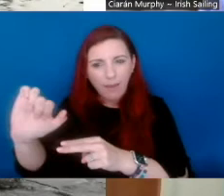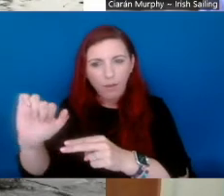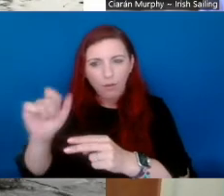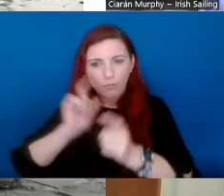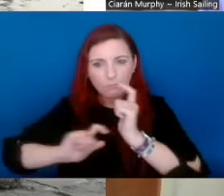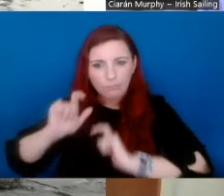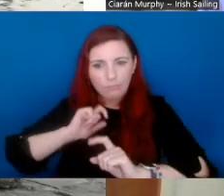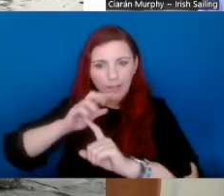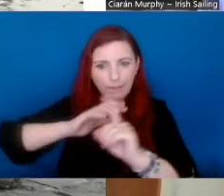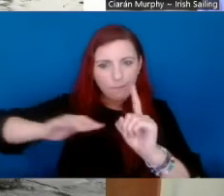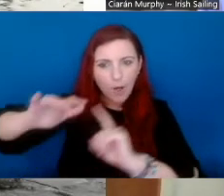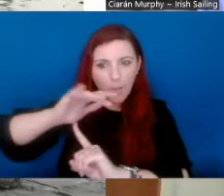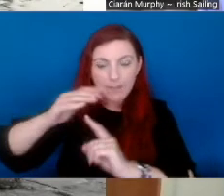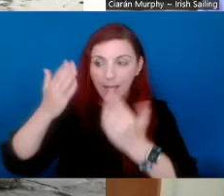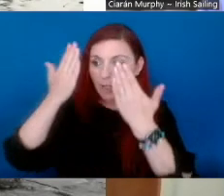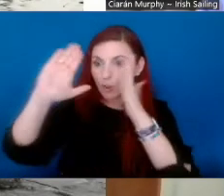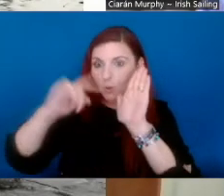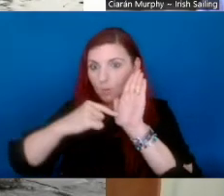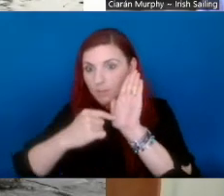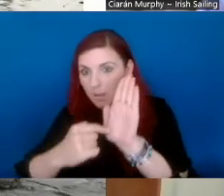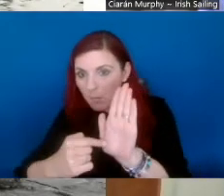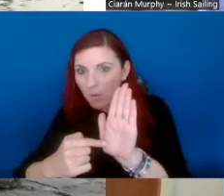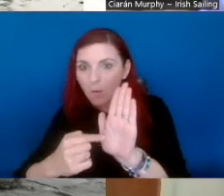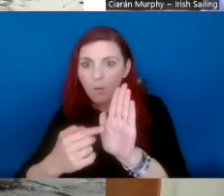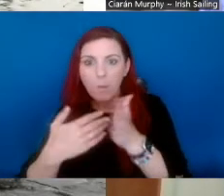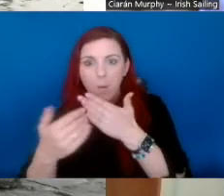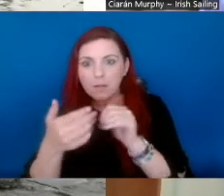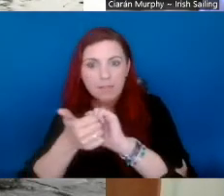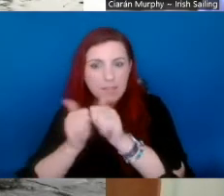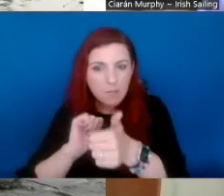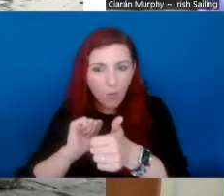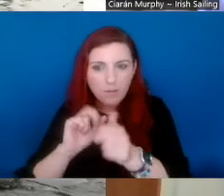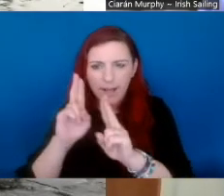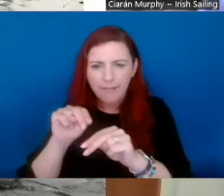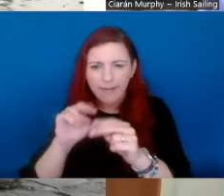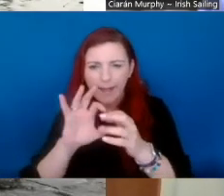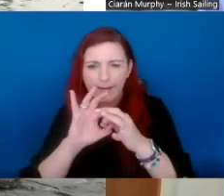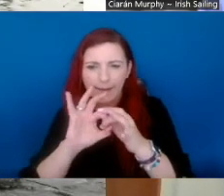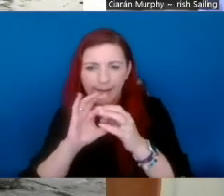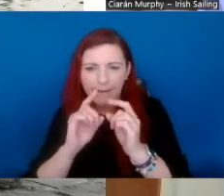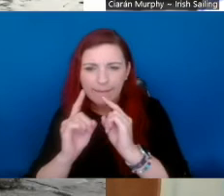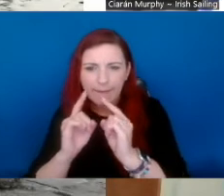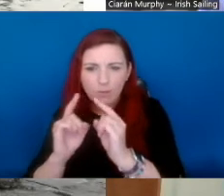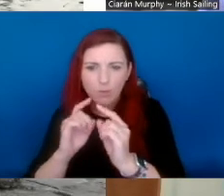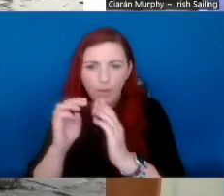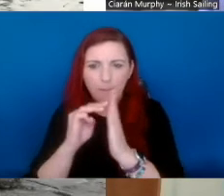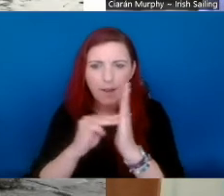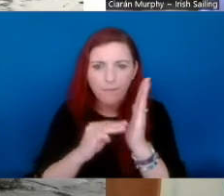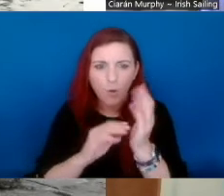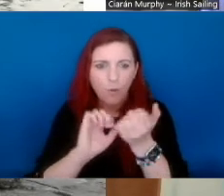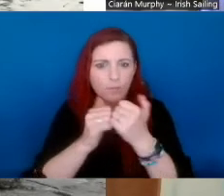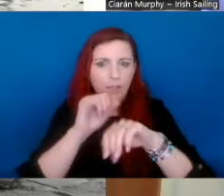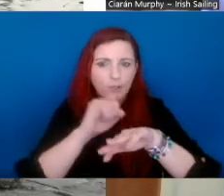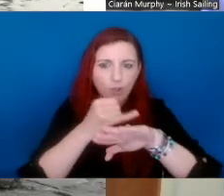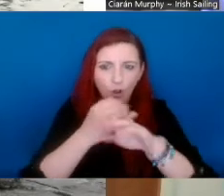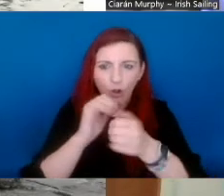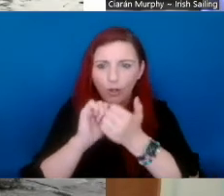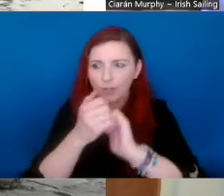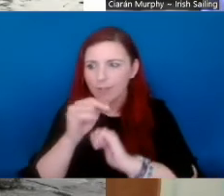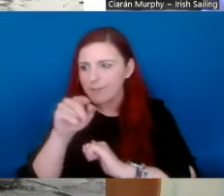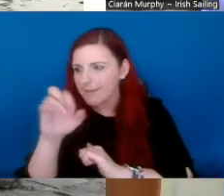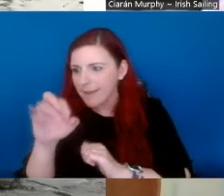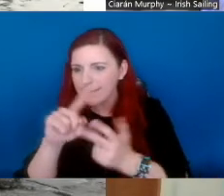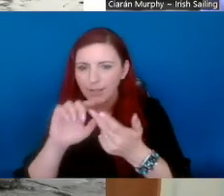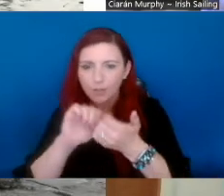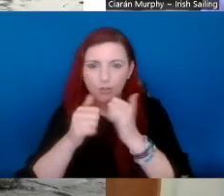what the sport is about. And they can engage with the platform to change the colors, to change the settings, to change the